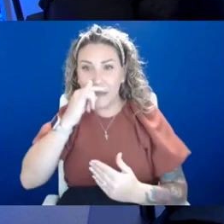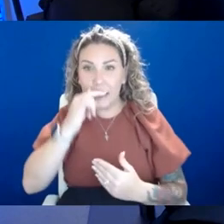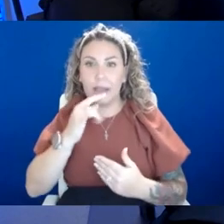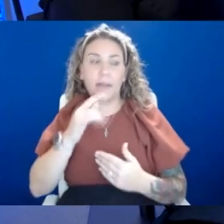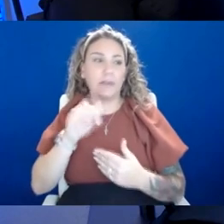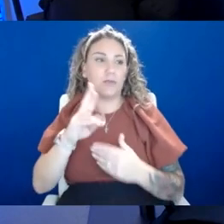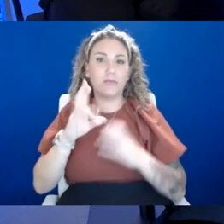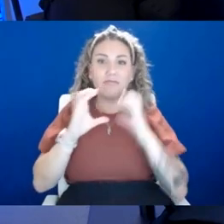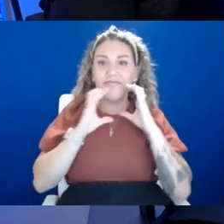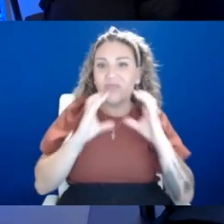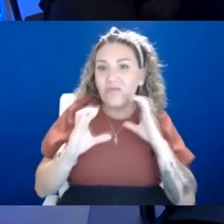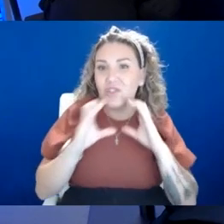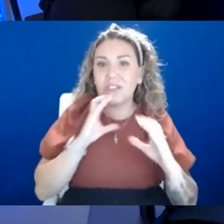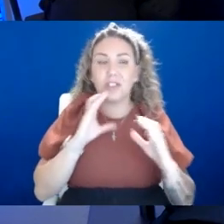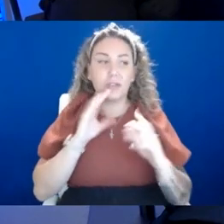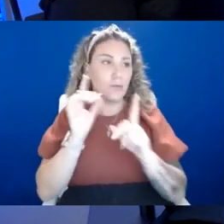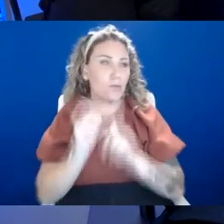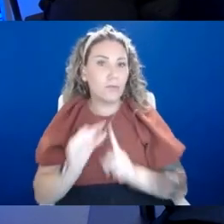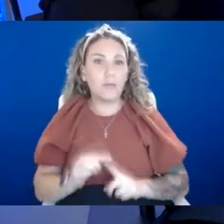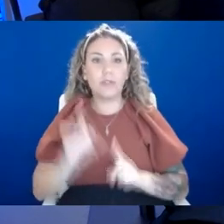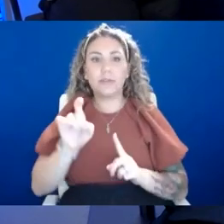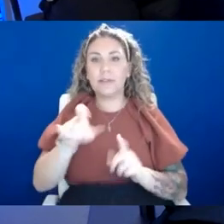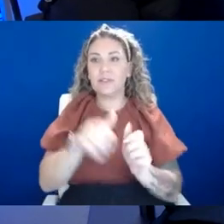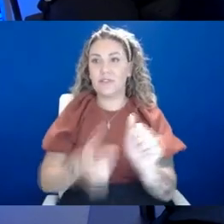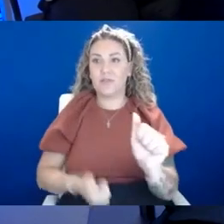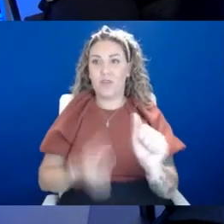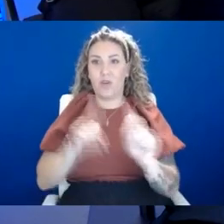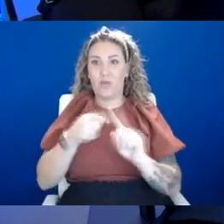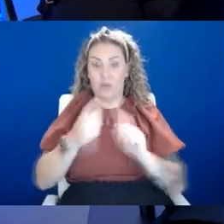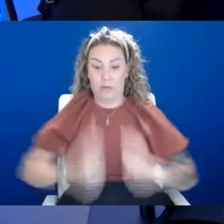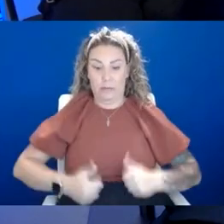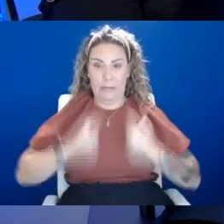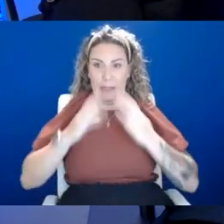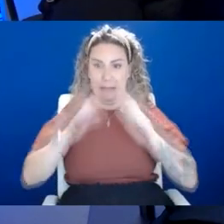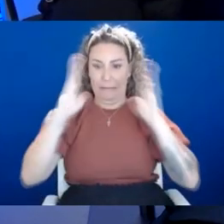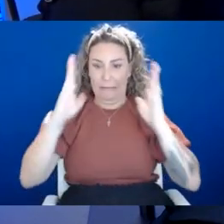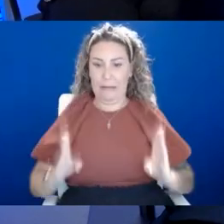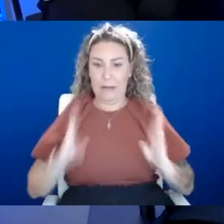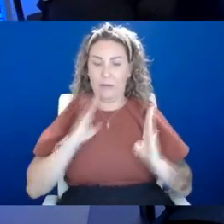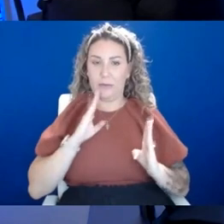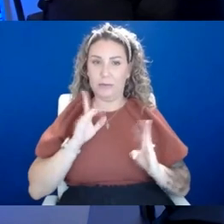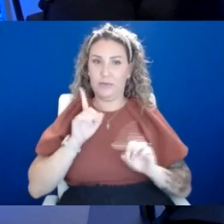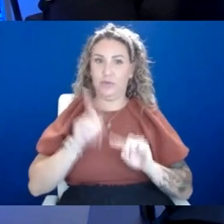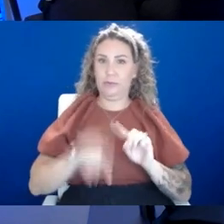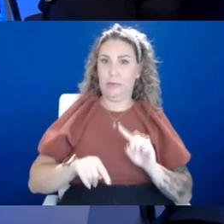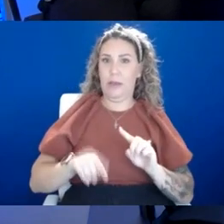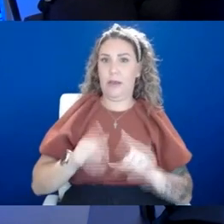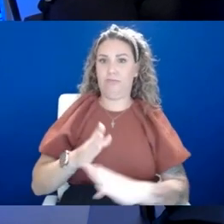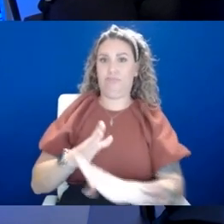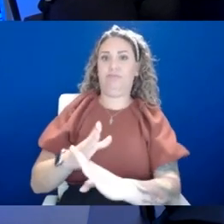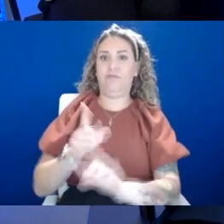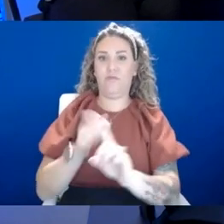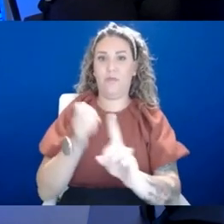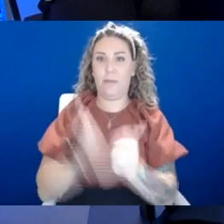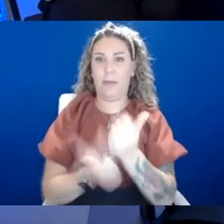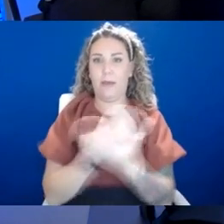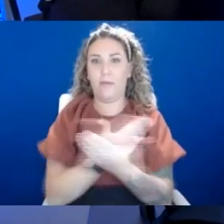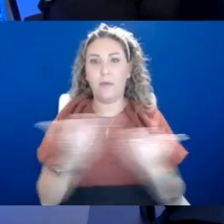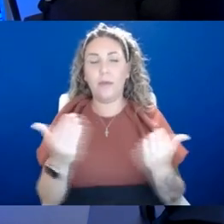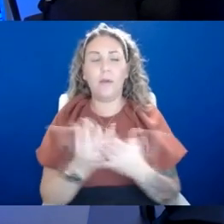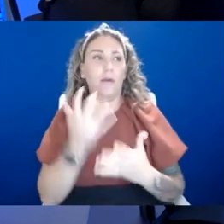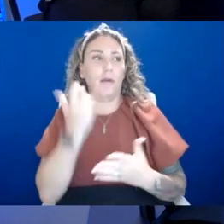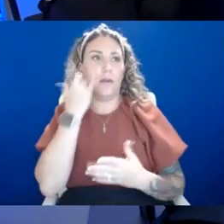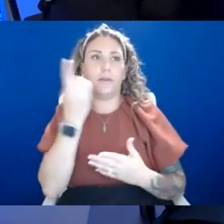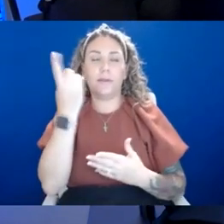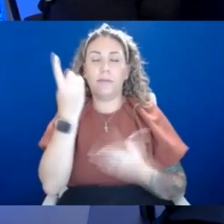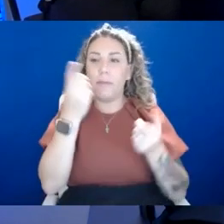I mean, when you live in a house with somebody, it's hard to shield them from everything, you know, if something's going on with mom or work or something's going